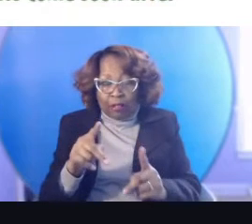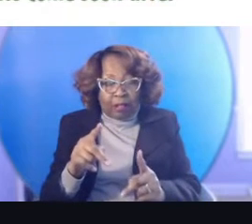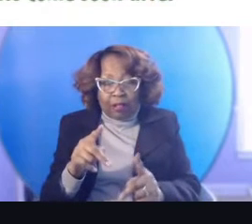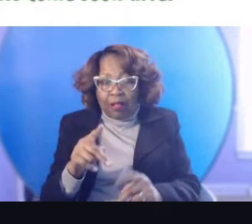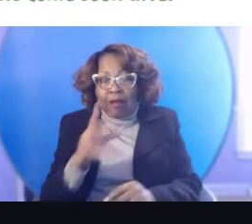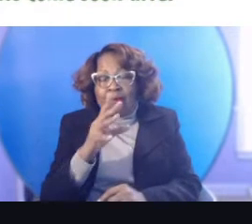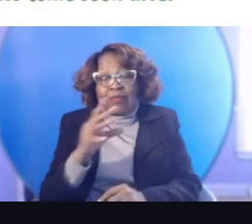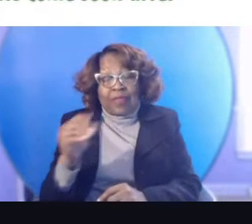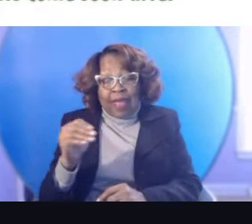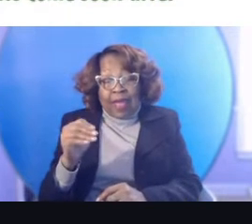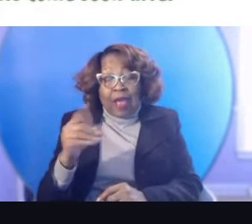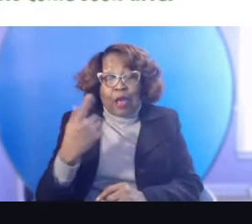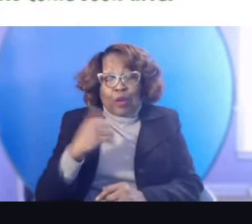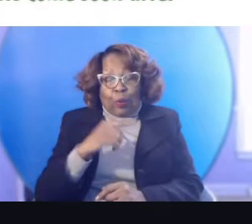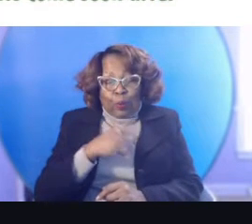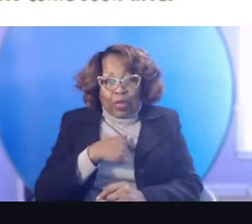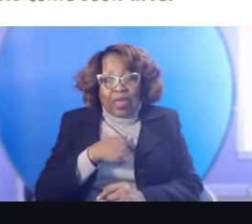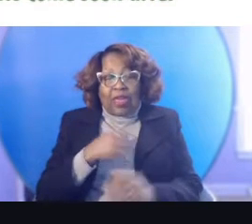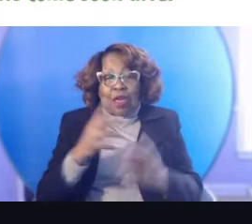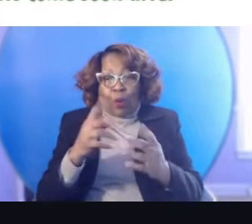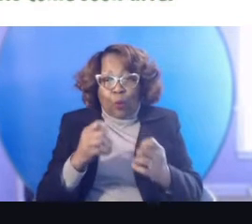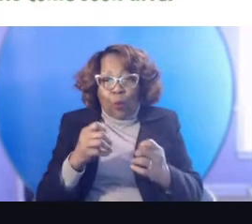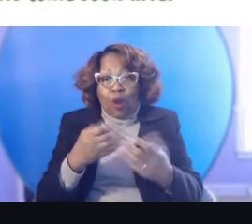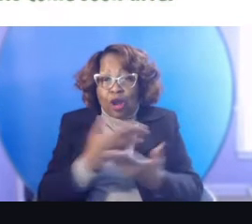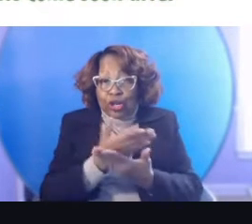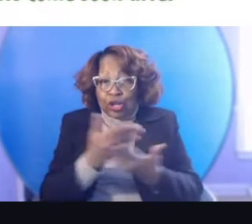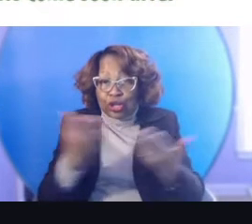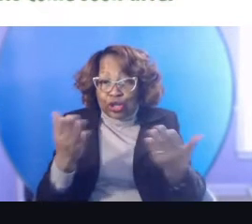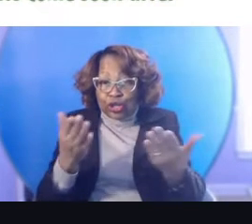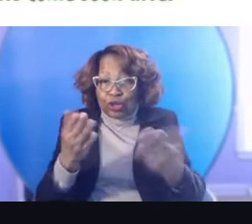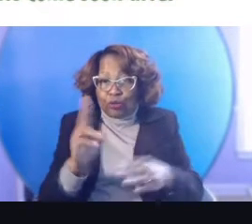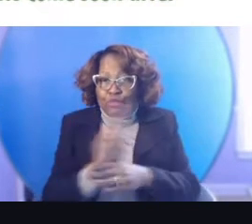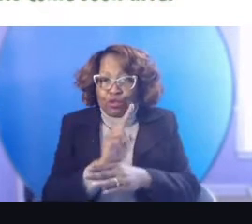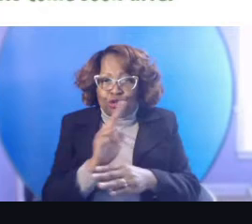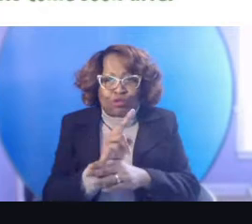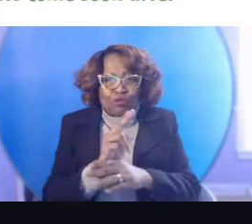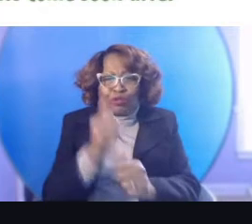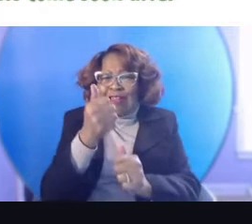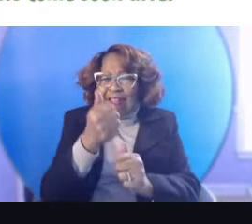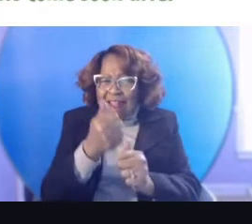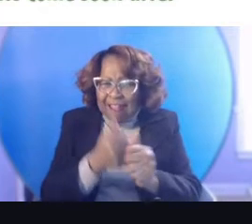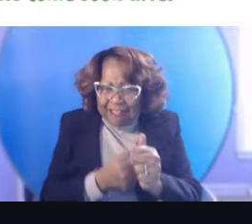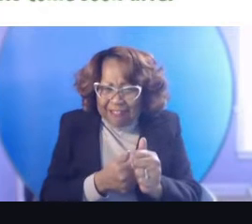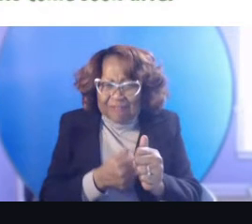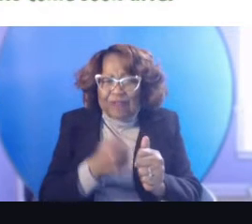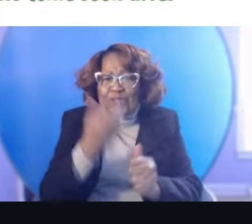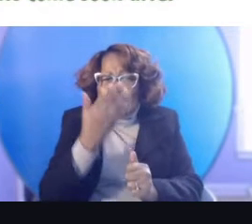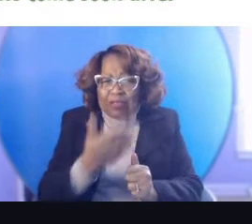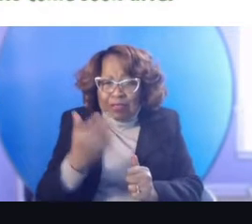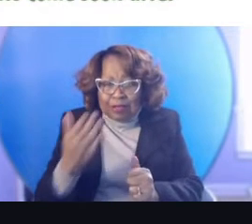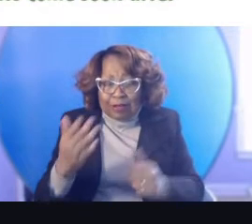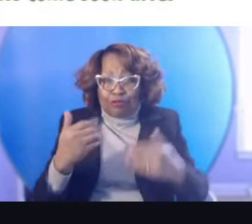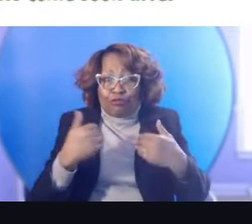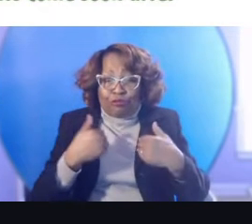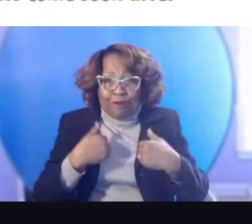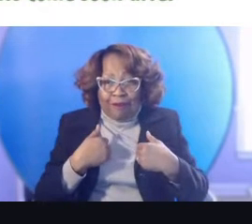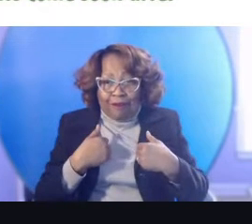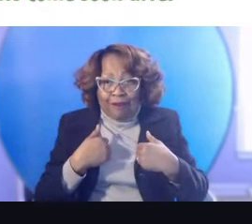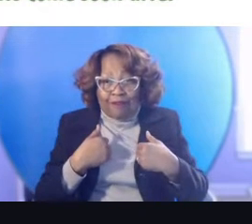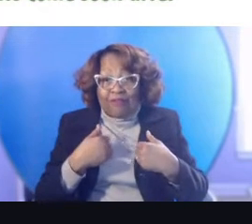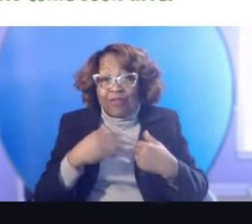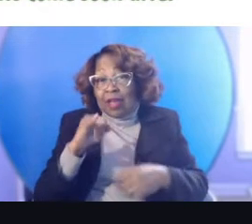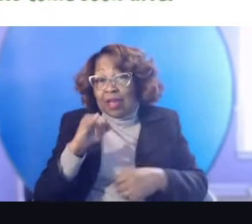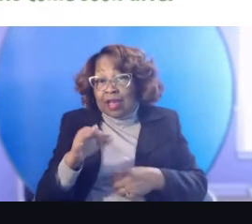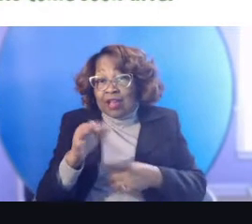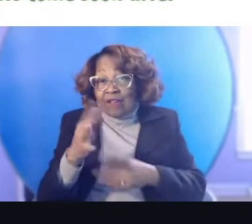And we, we want you to be able to use up every single product that you have. And if the leaves can be eaten,